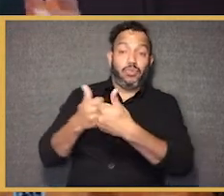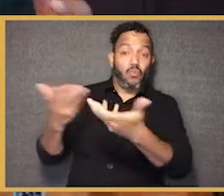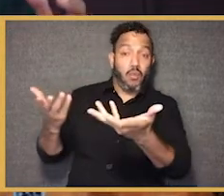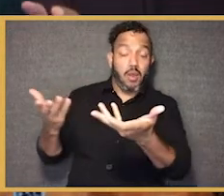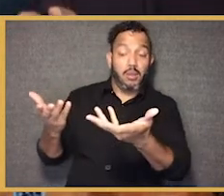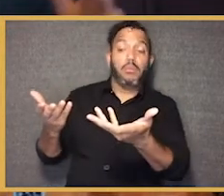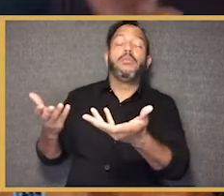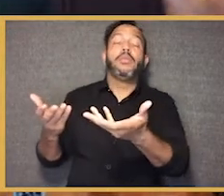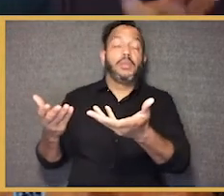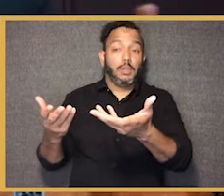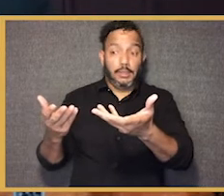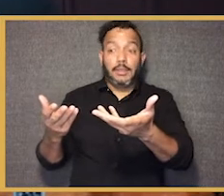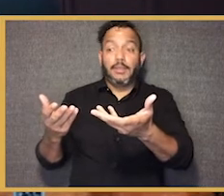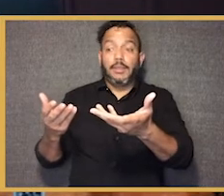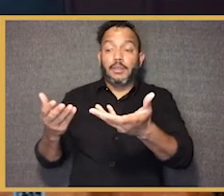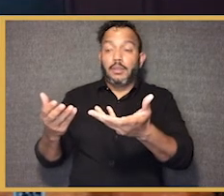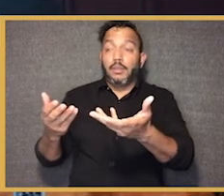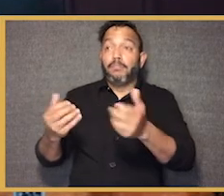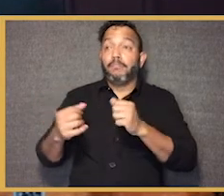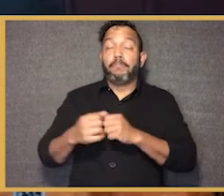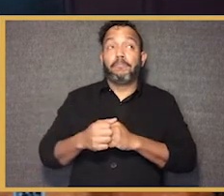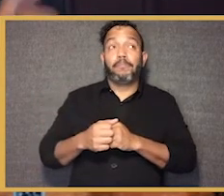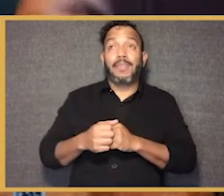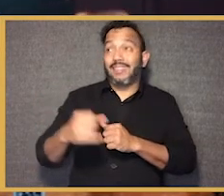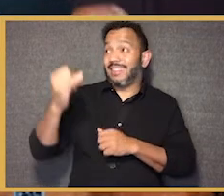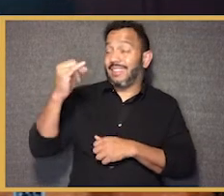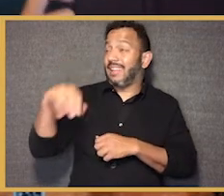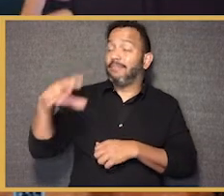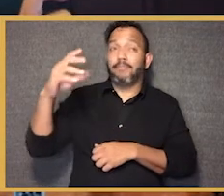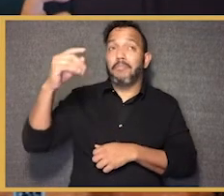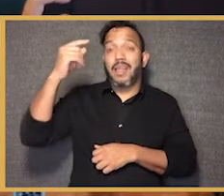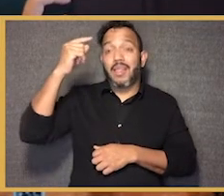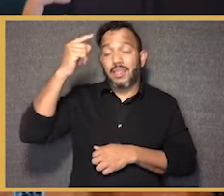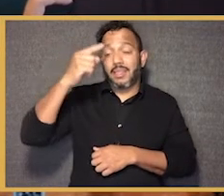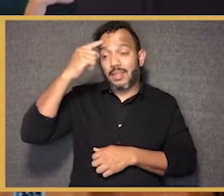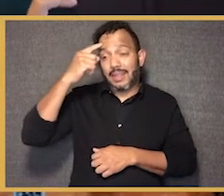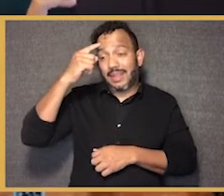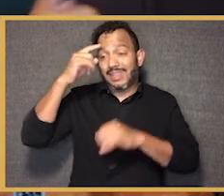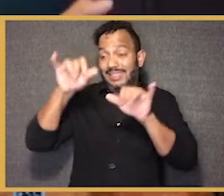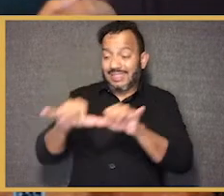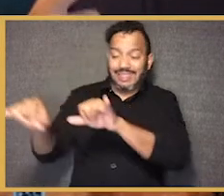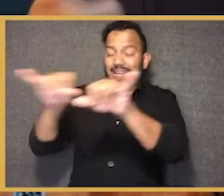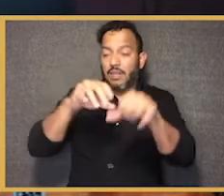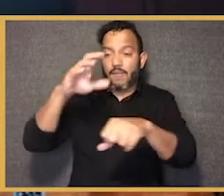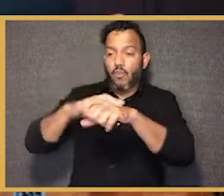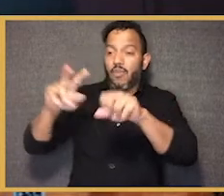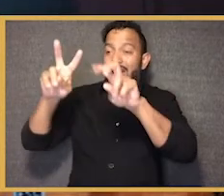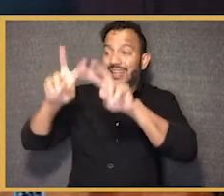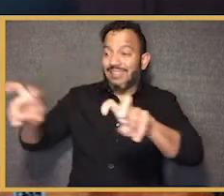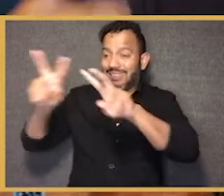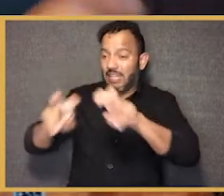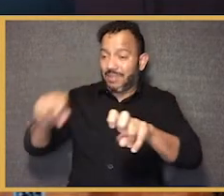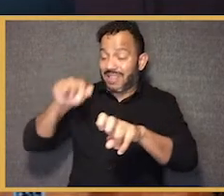to kind of reject the idea that just looking at standards and